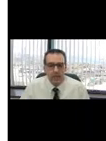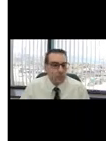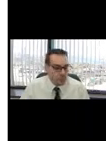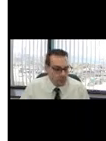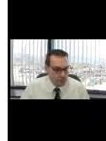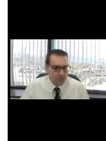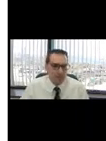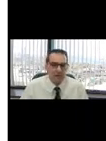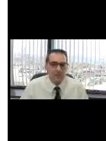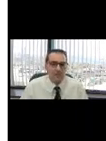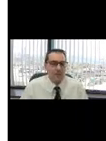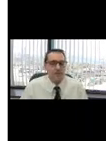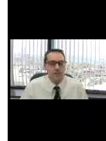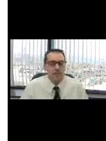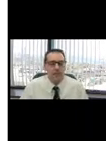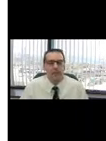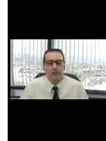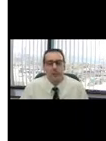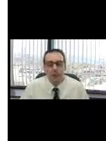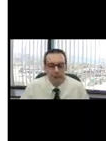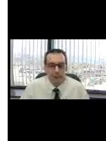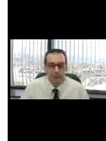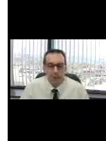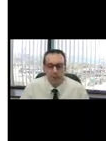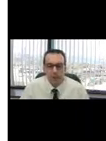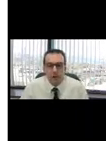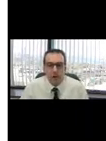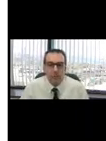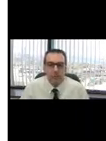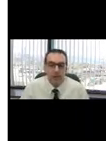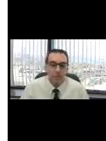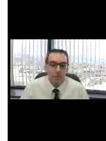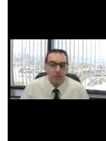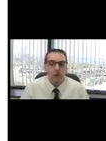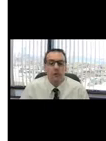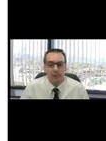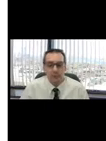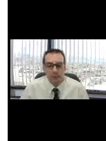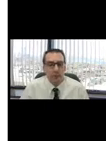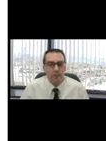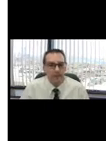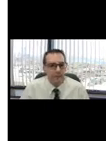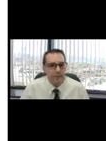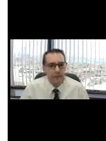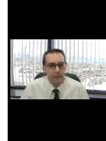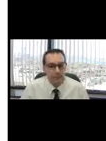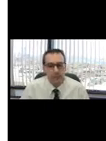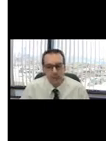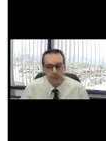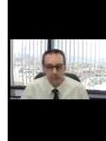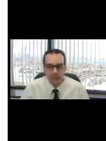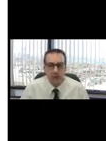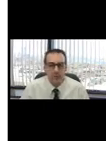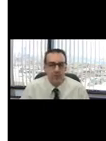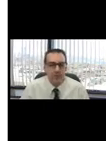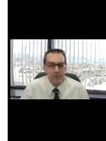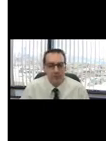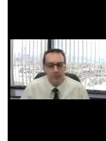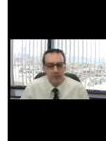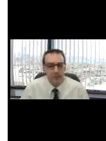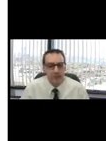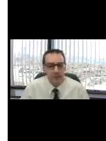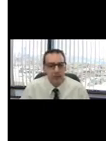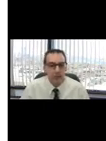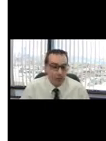those personal emergency preparedness trainings, which I alluded to earlier throughout the Commonwealth, but we're holding them virtually at this time, in response to the